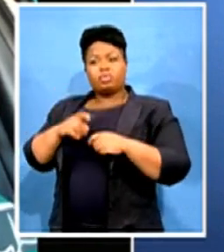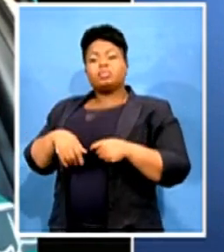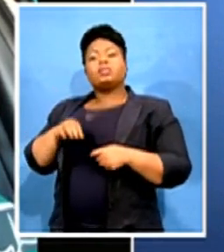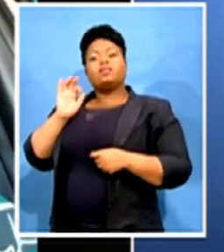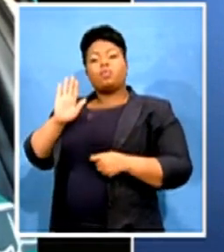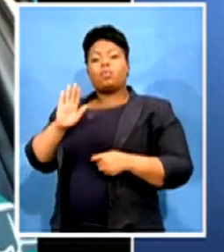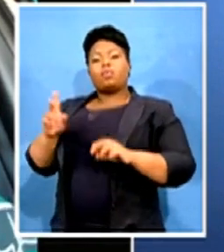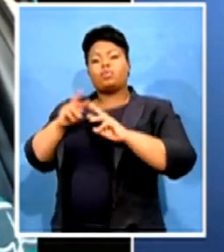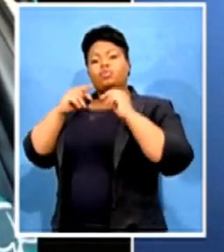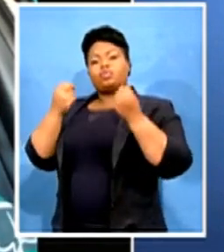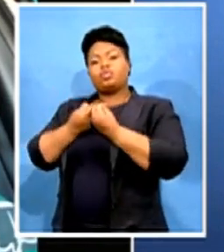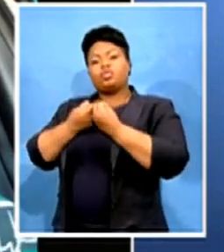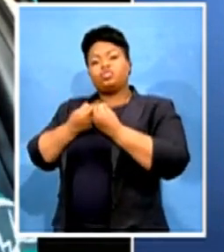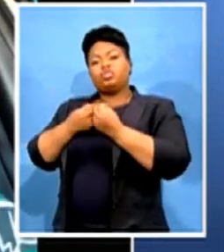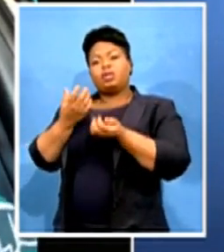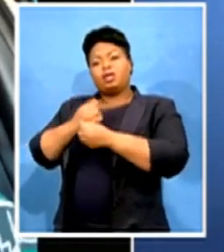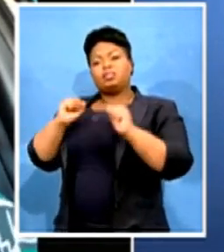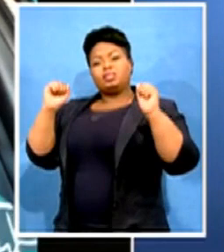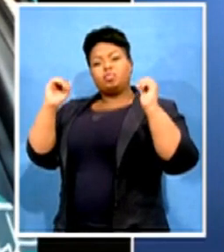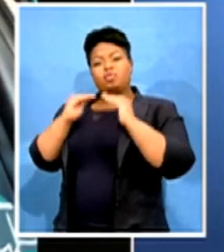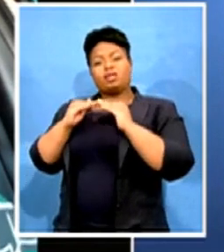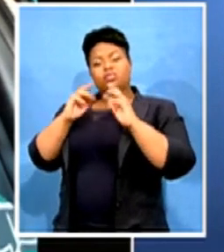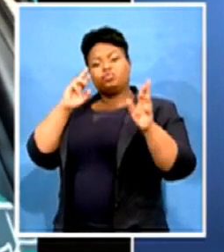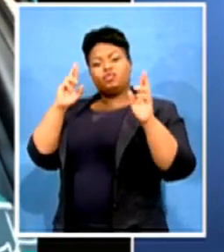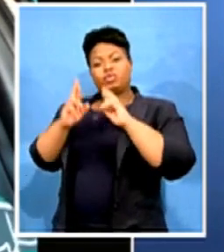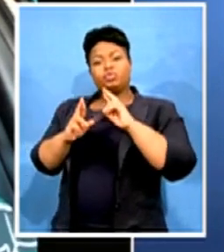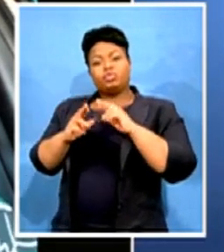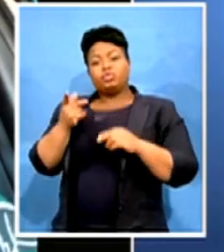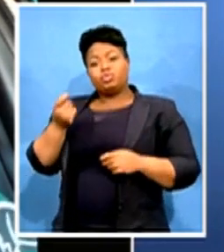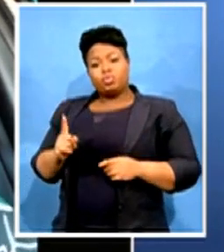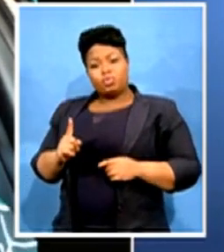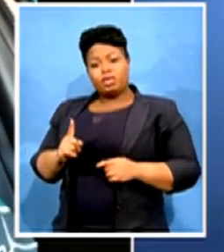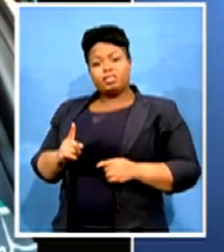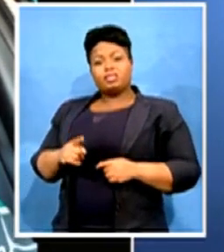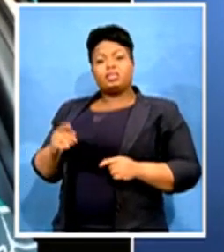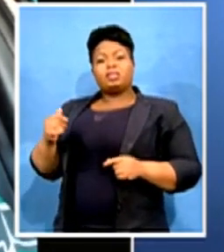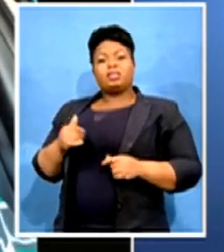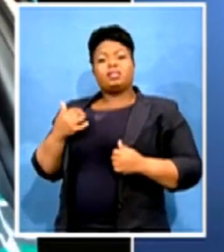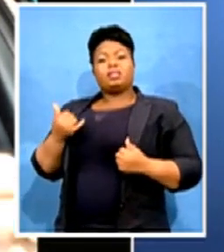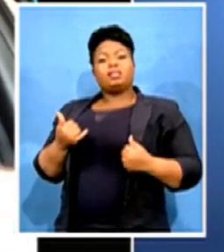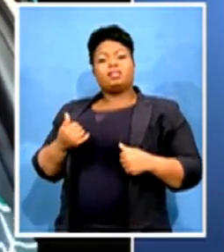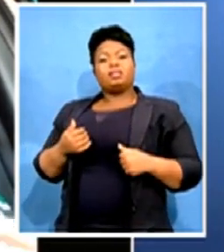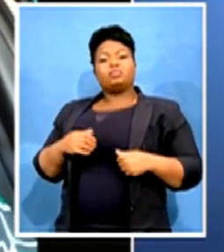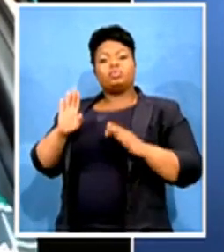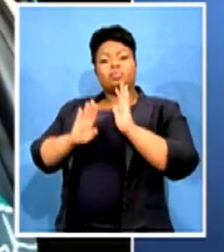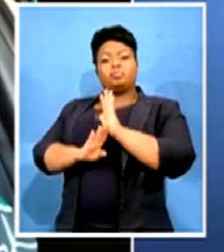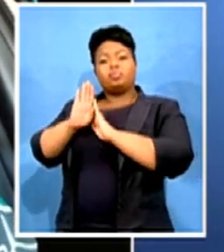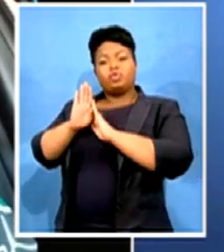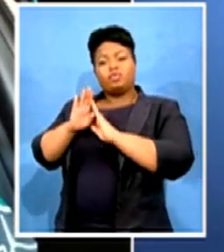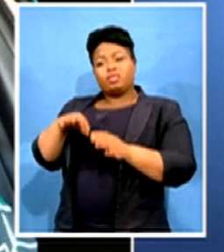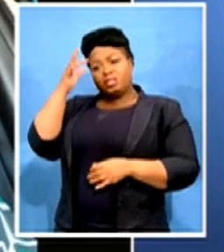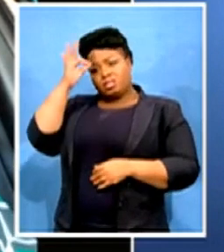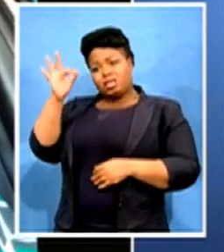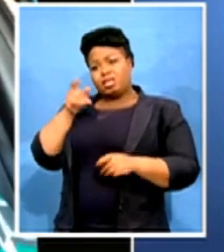revolution is to pressure the nation, is to improve the state capacity. When we improve the state